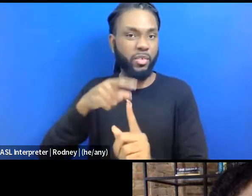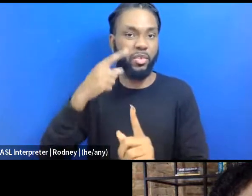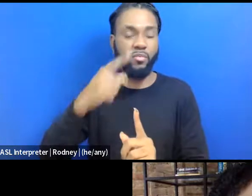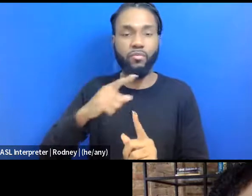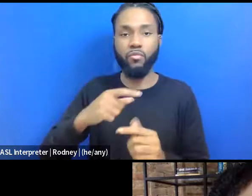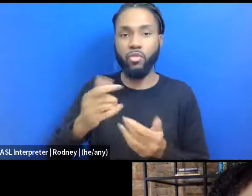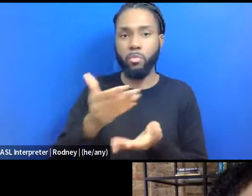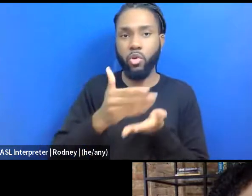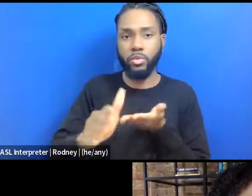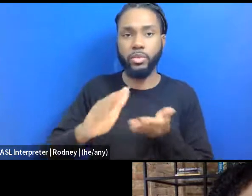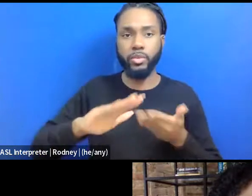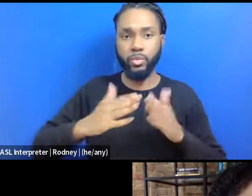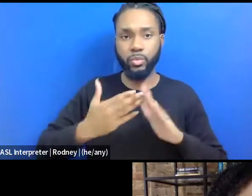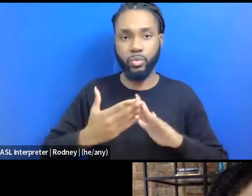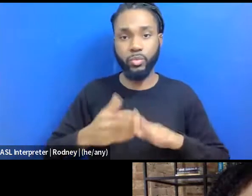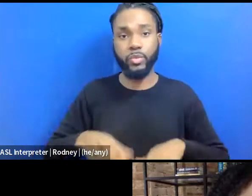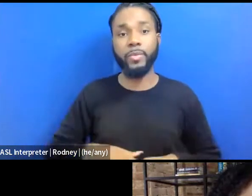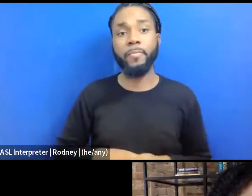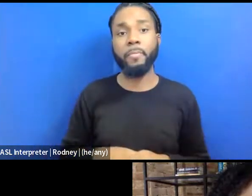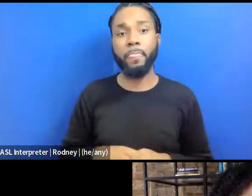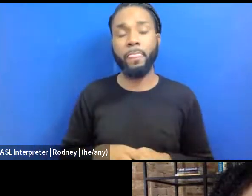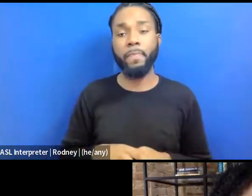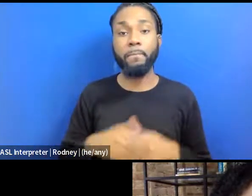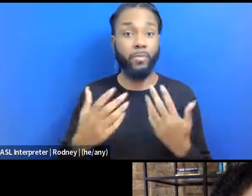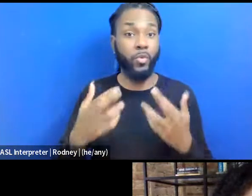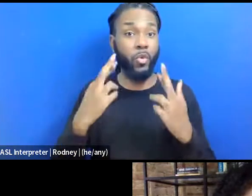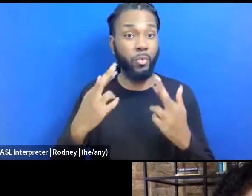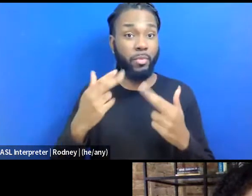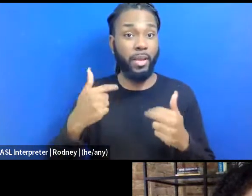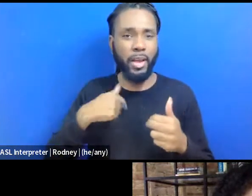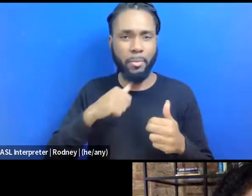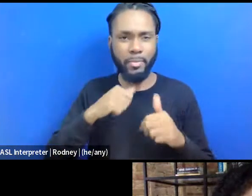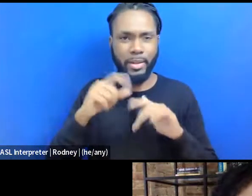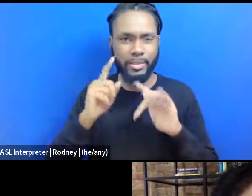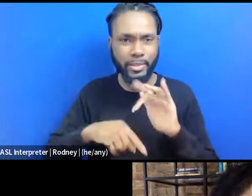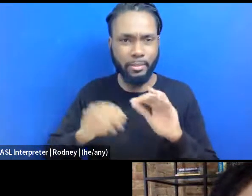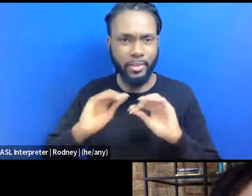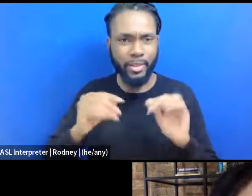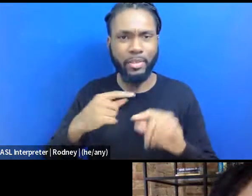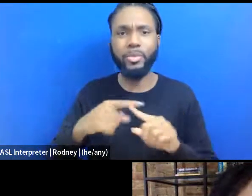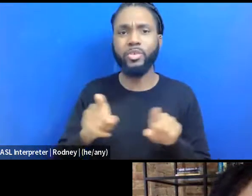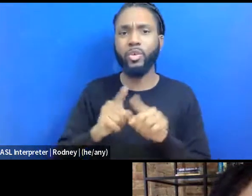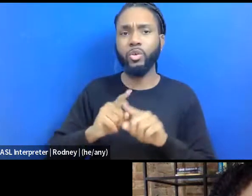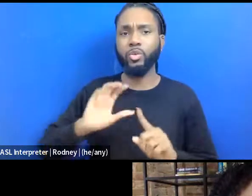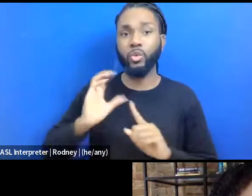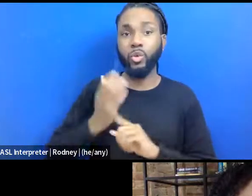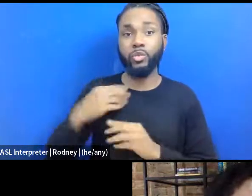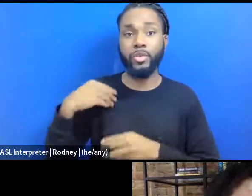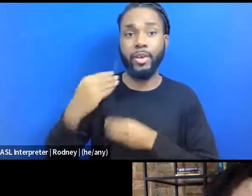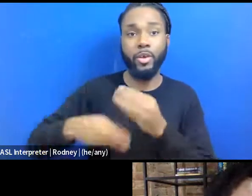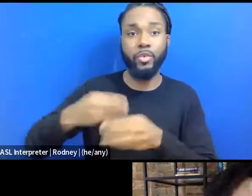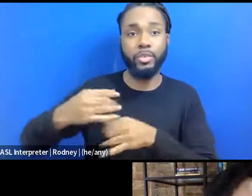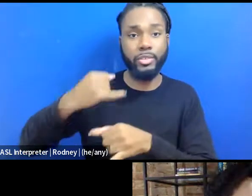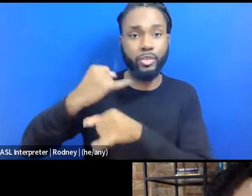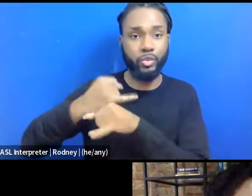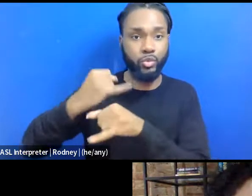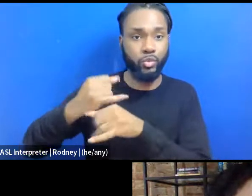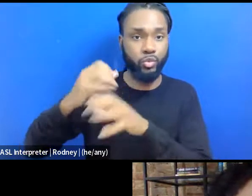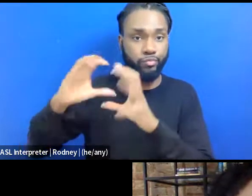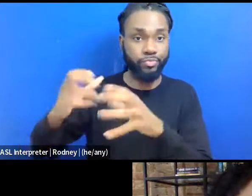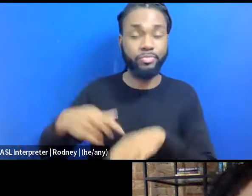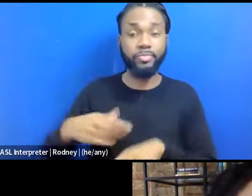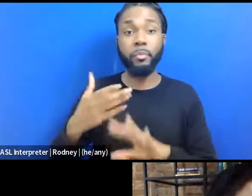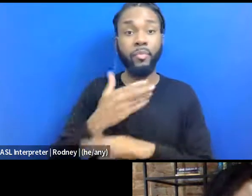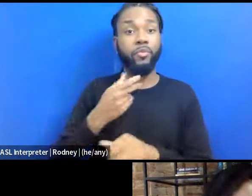marginalized communities. Hopefully, I'm not skipping anything and cultural heritage institutions. Before